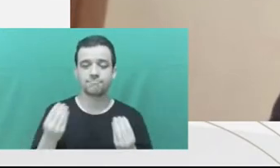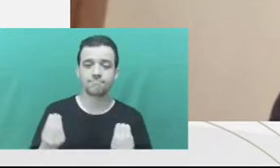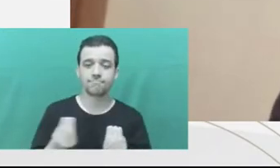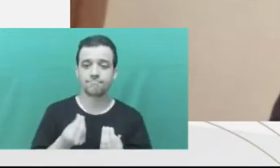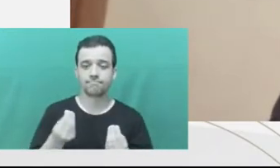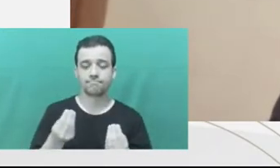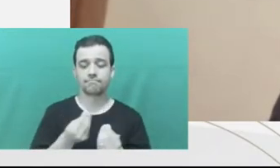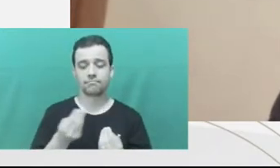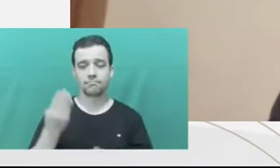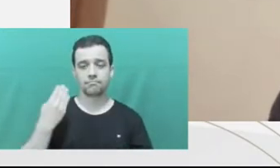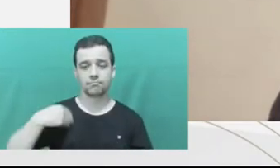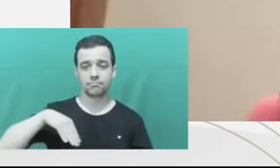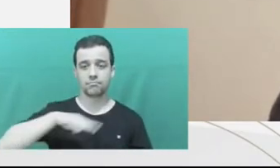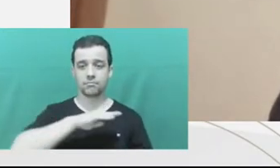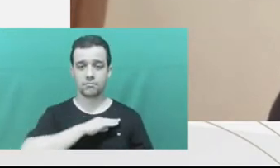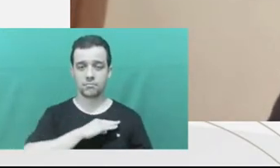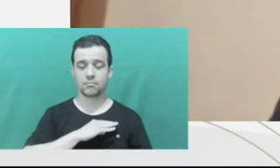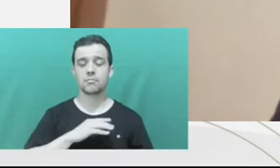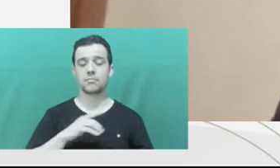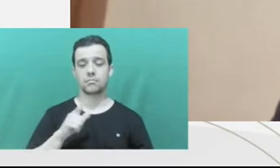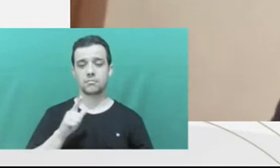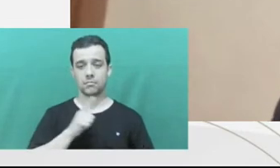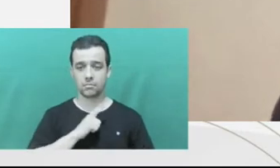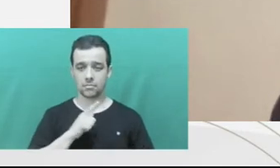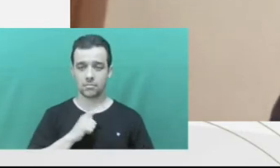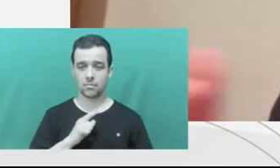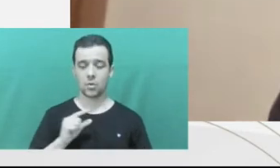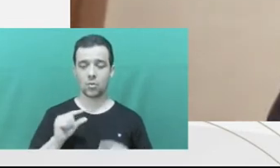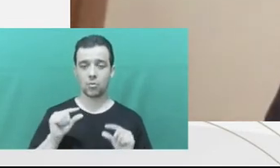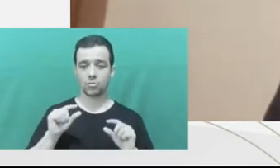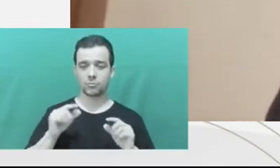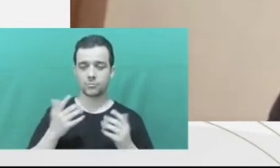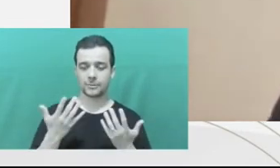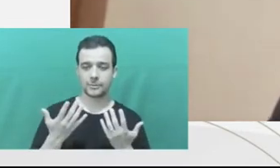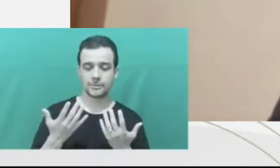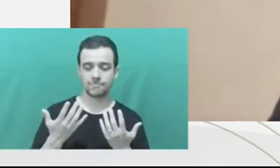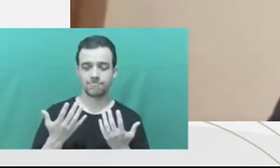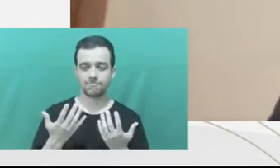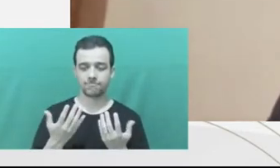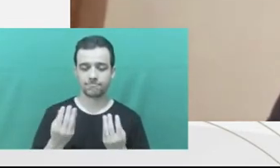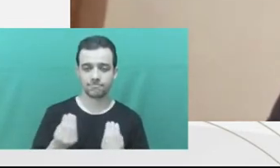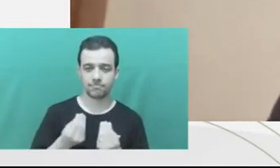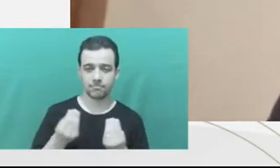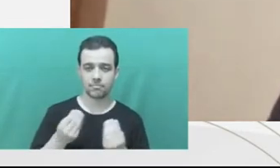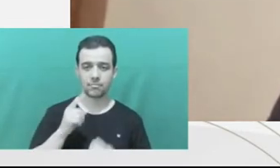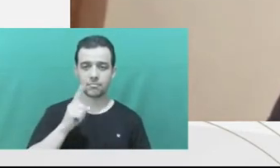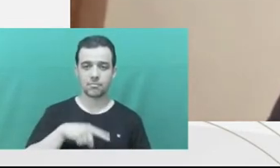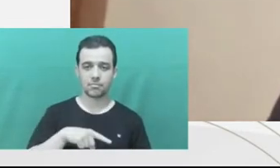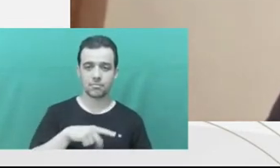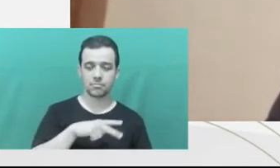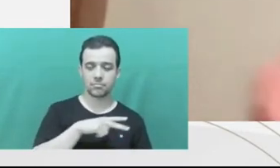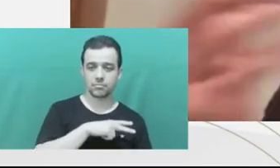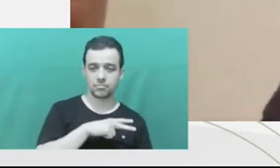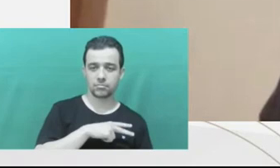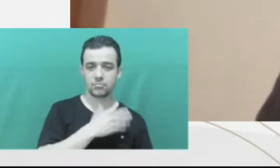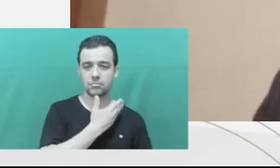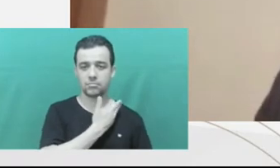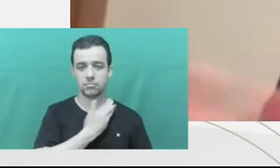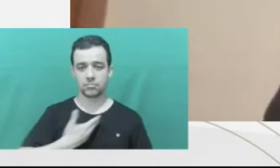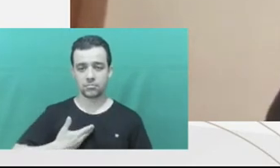difficulties to deal with that. We are still a little bit restricted in